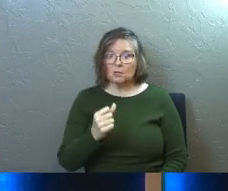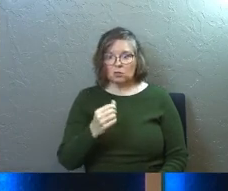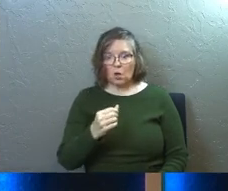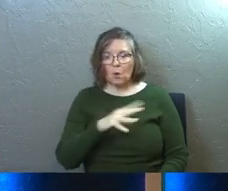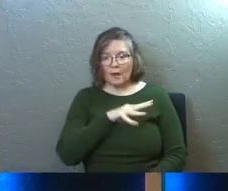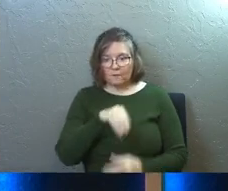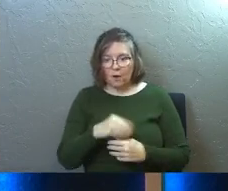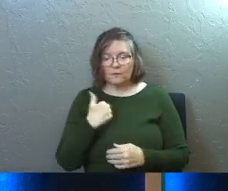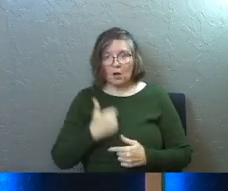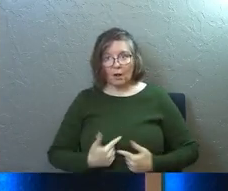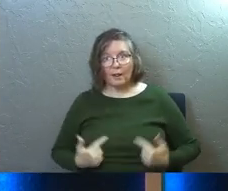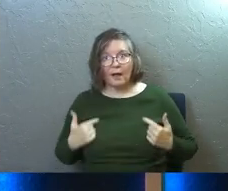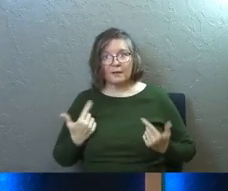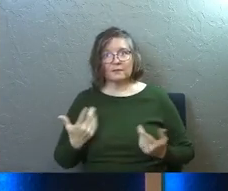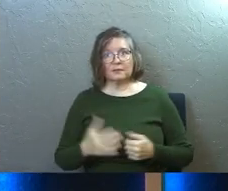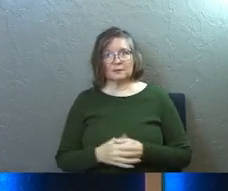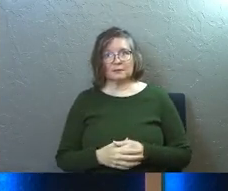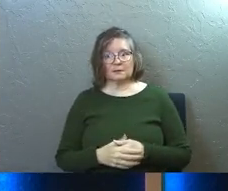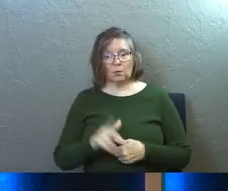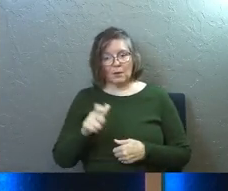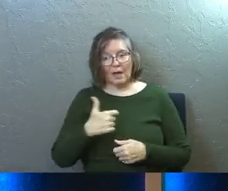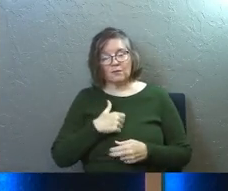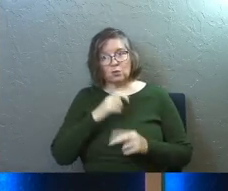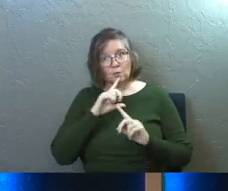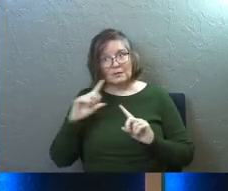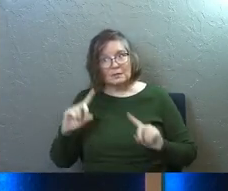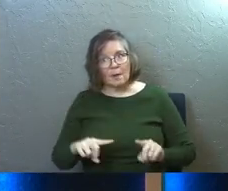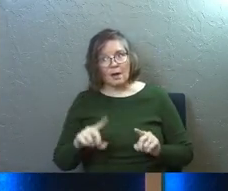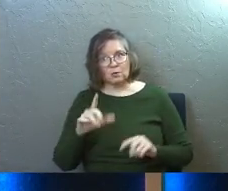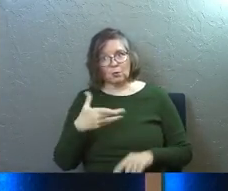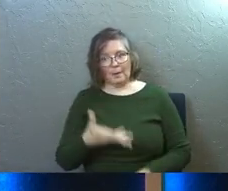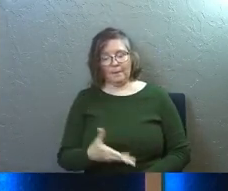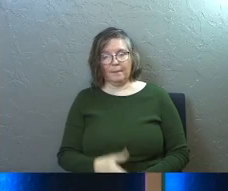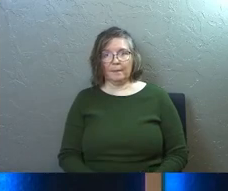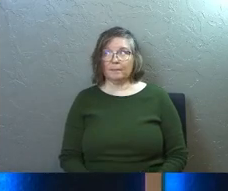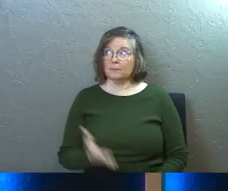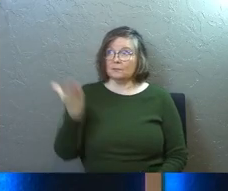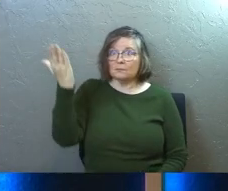He's so involved in our lives. We've got to respond to him.